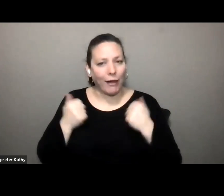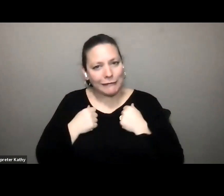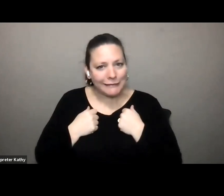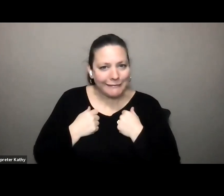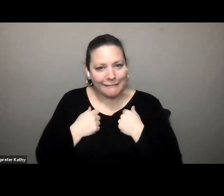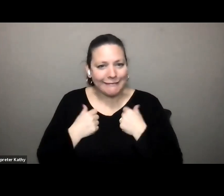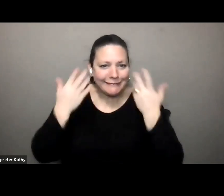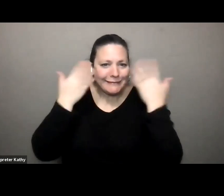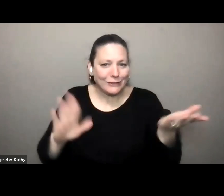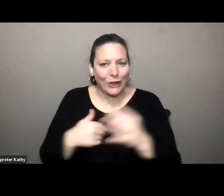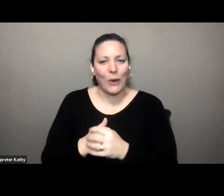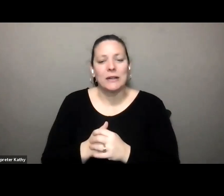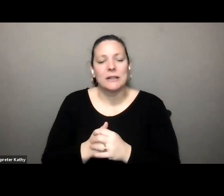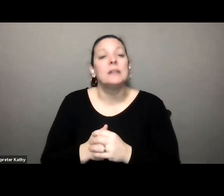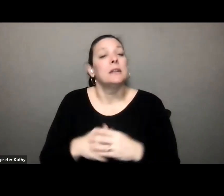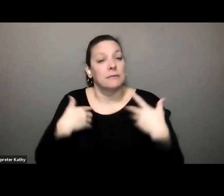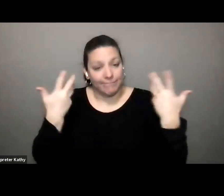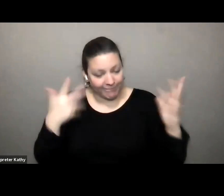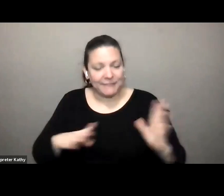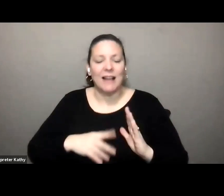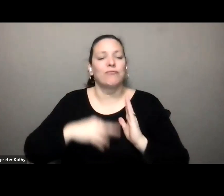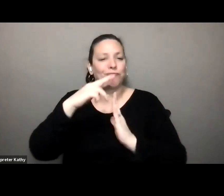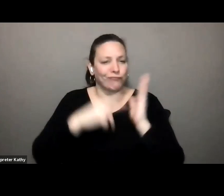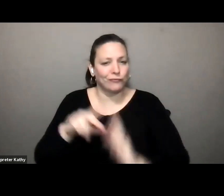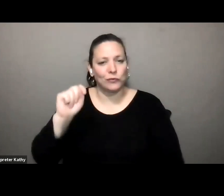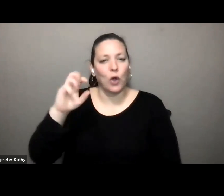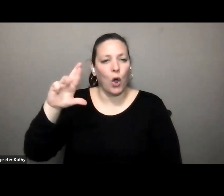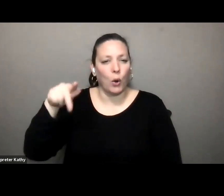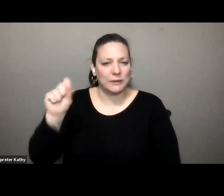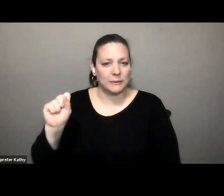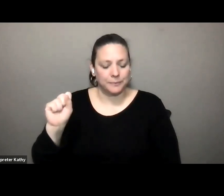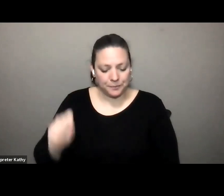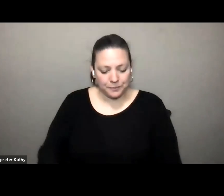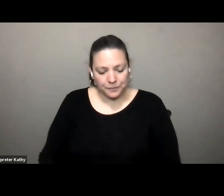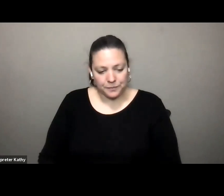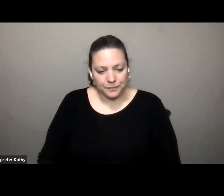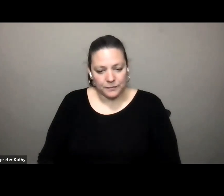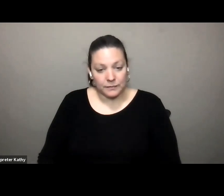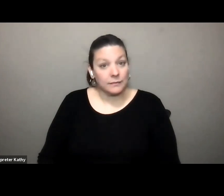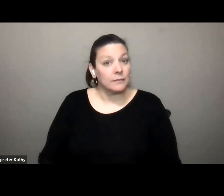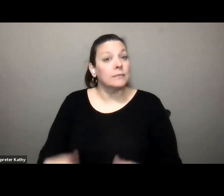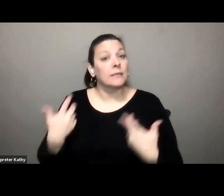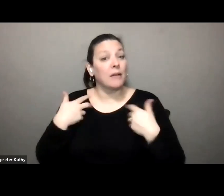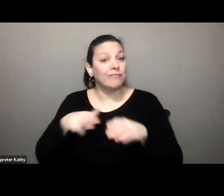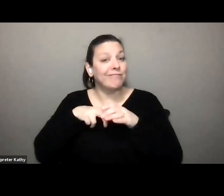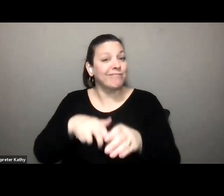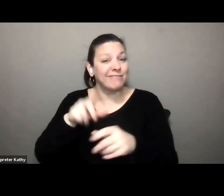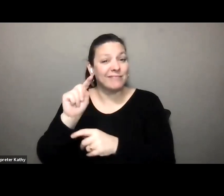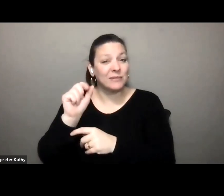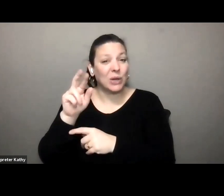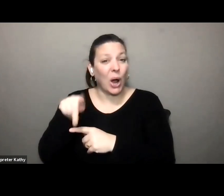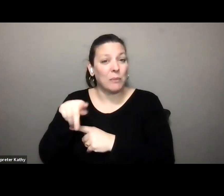and i signed up for tarps and i i've been a tarps passenger for